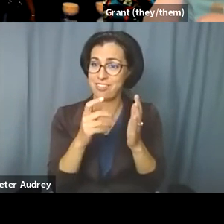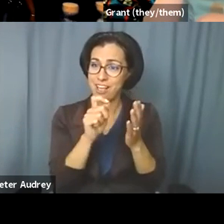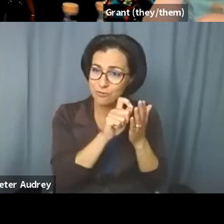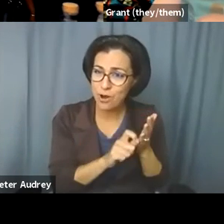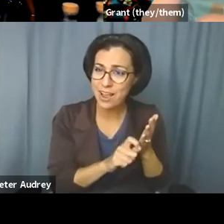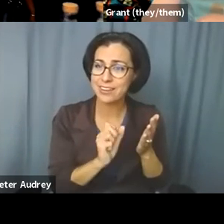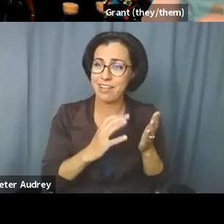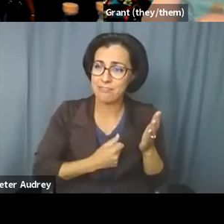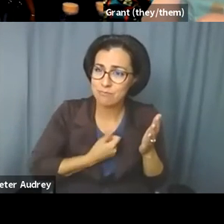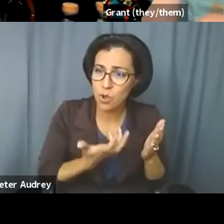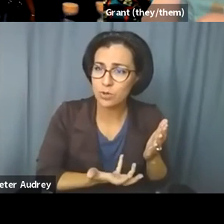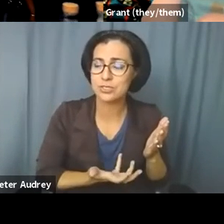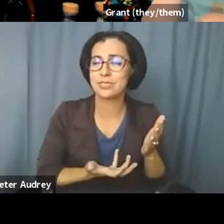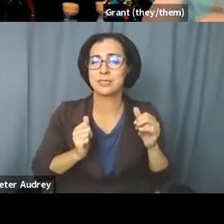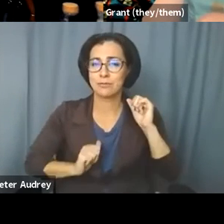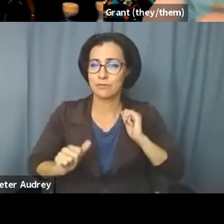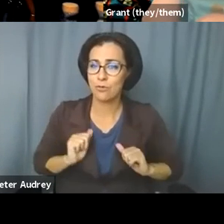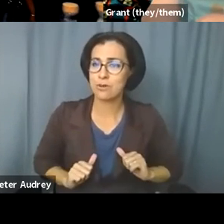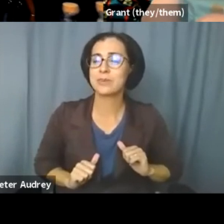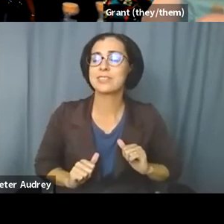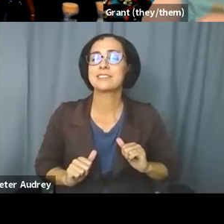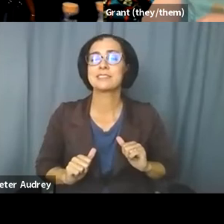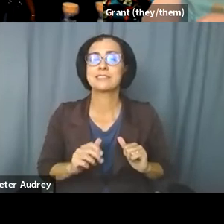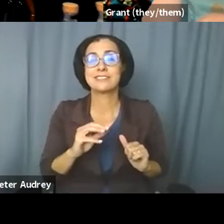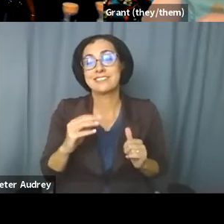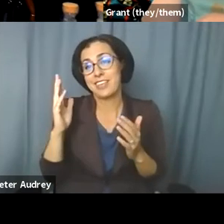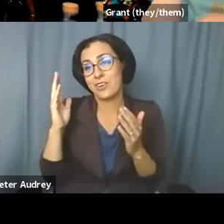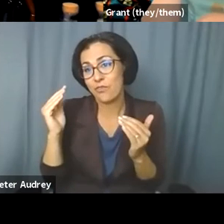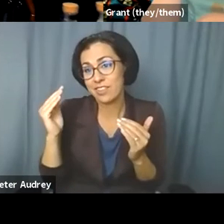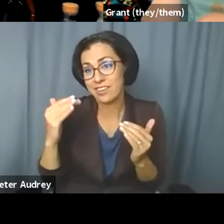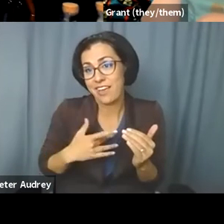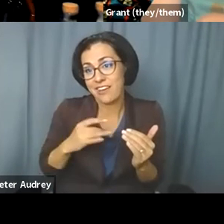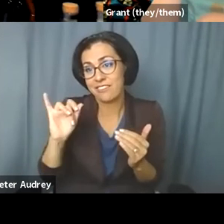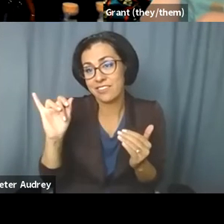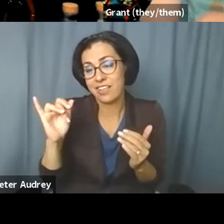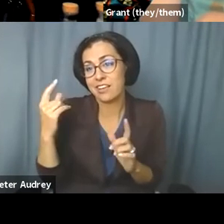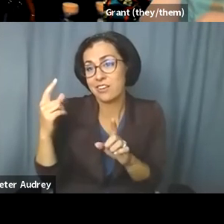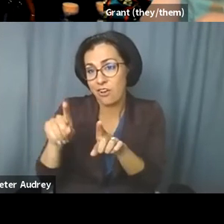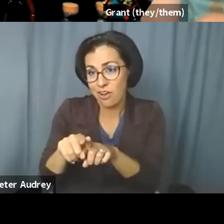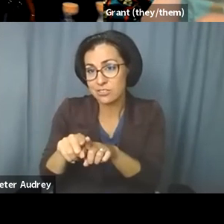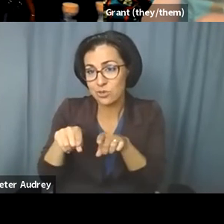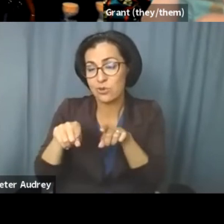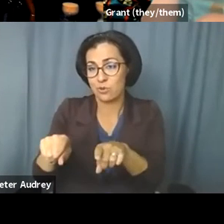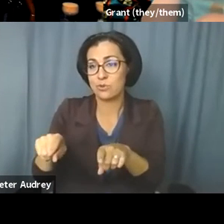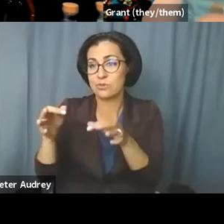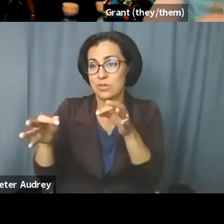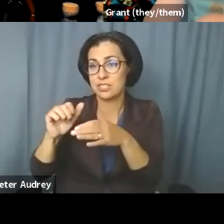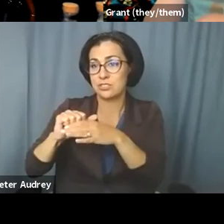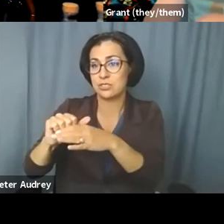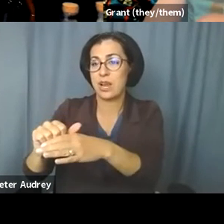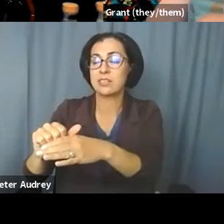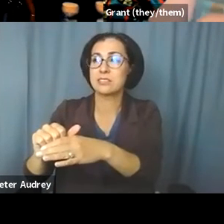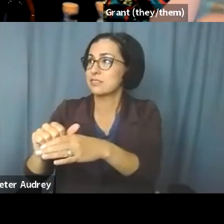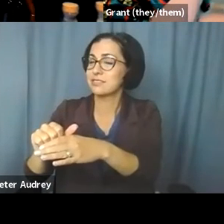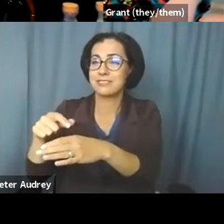poetry, there's a lot of performance. And, um, hopefully I feel like there's also in my justice practice, there's a lot of